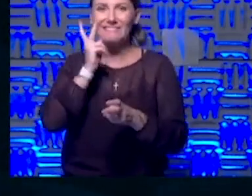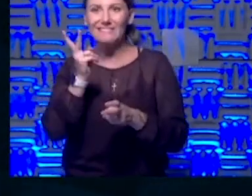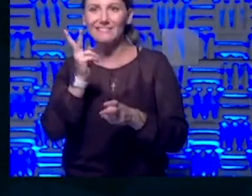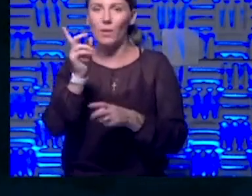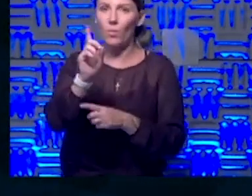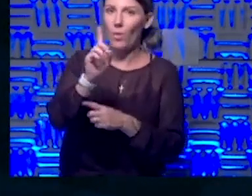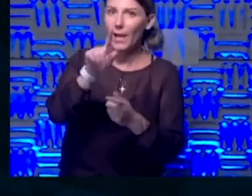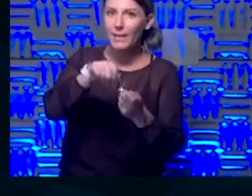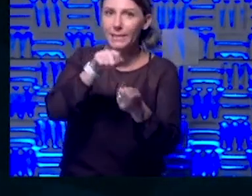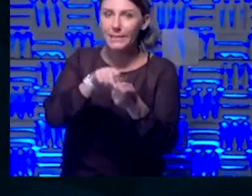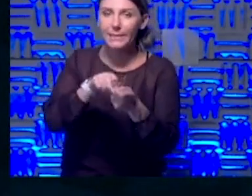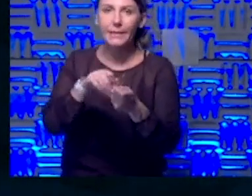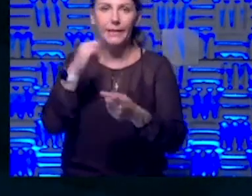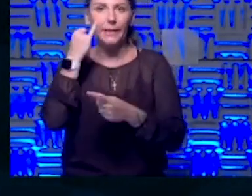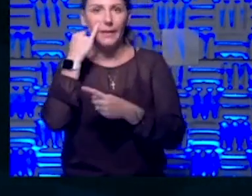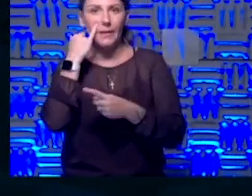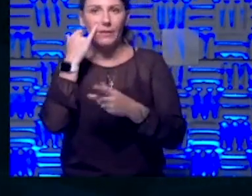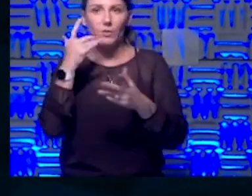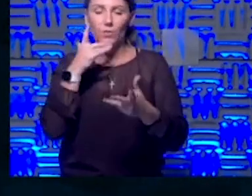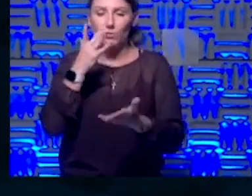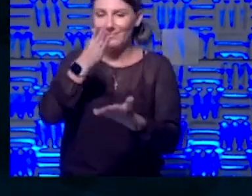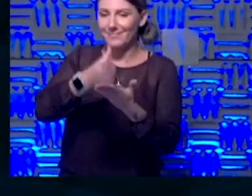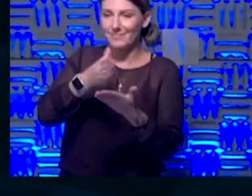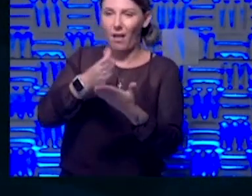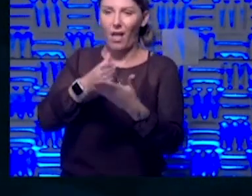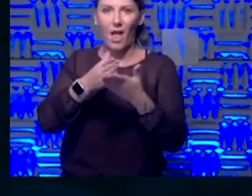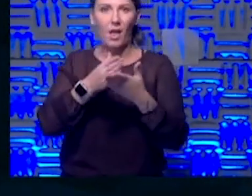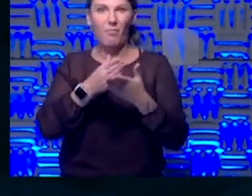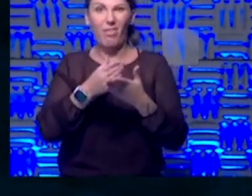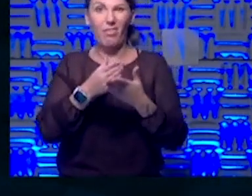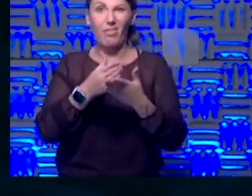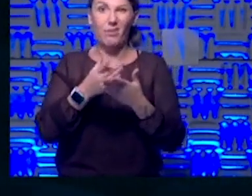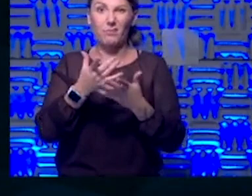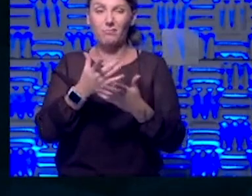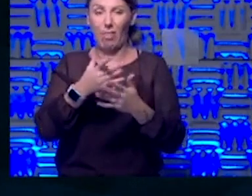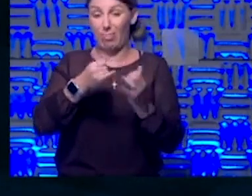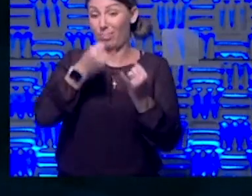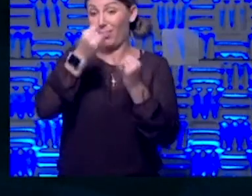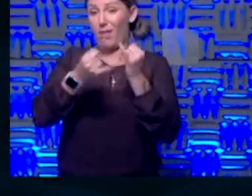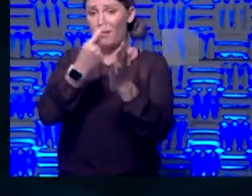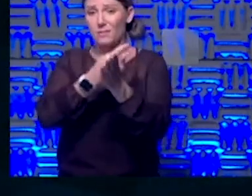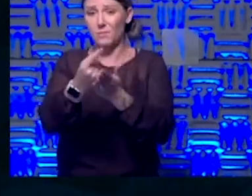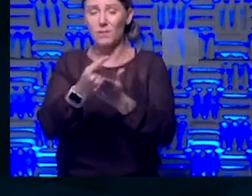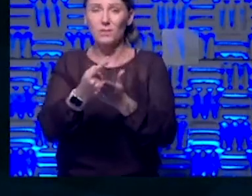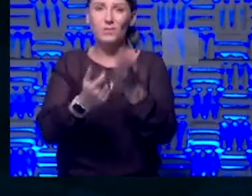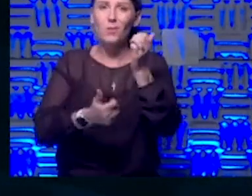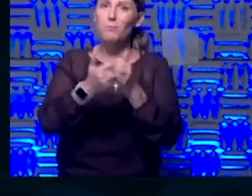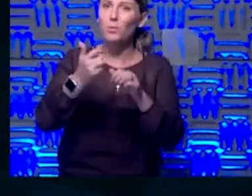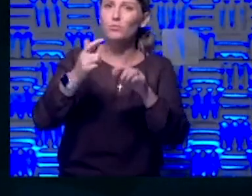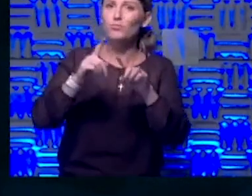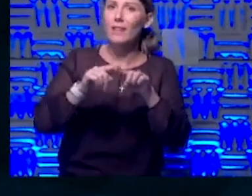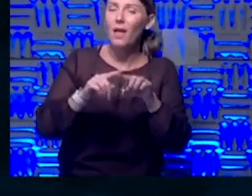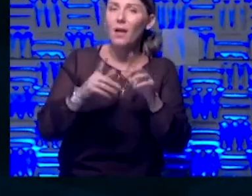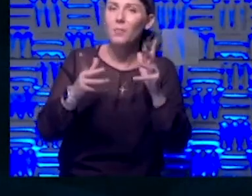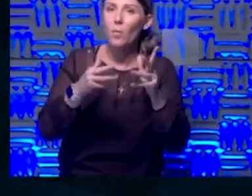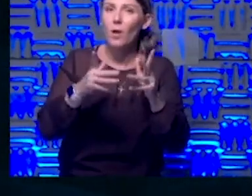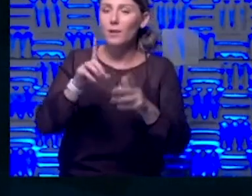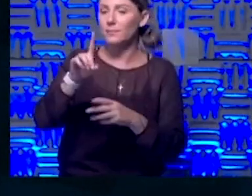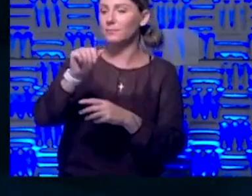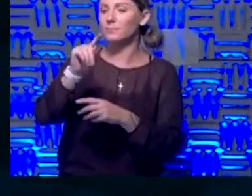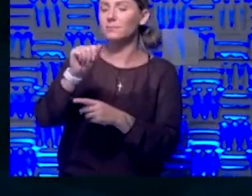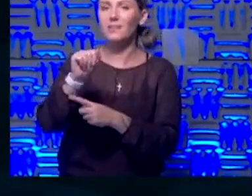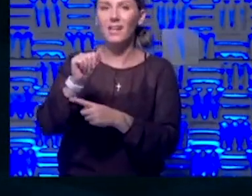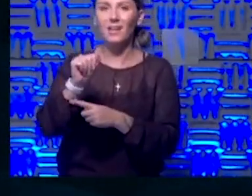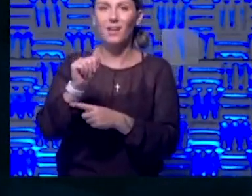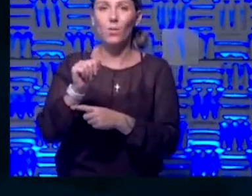if you, unless you cut off like maybe the last week. So really, the most reliable data you've got is Monday a